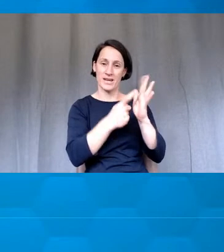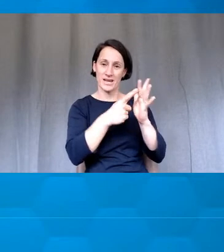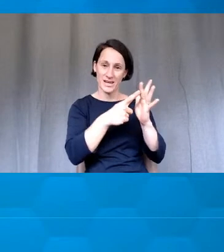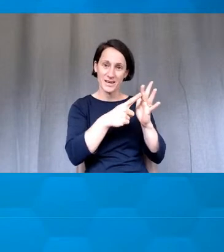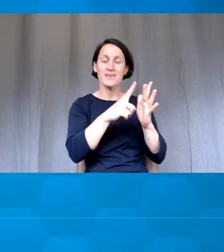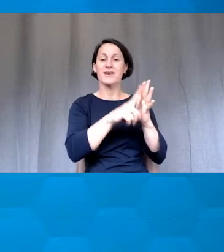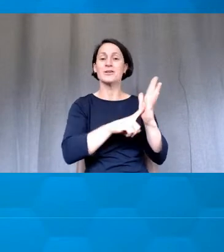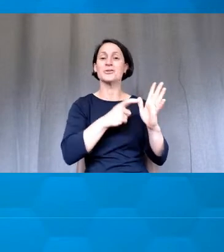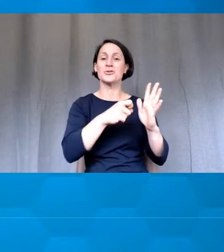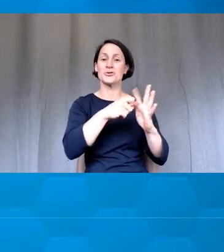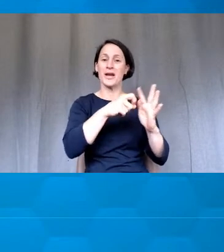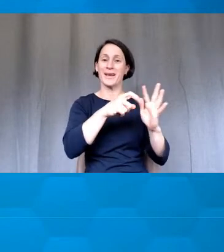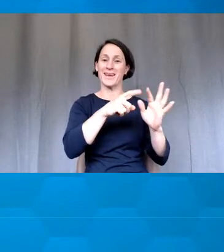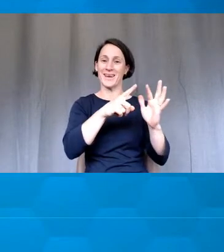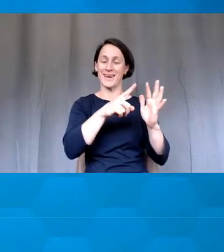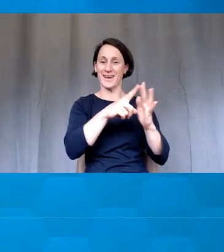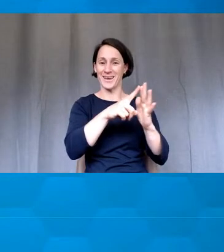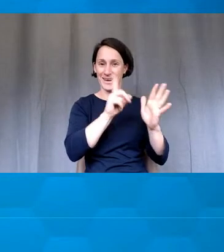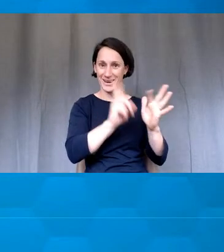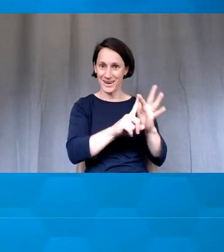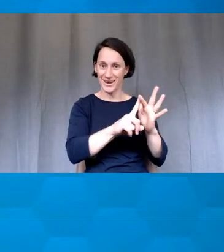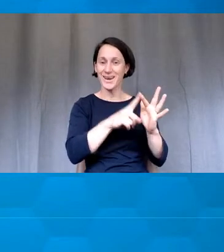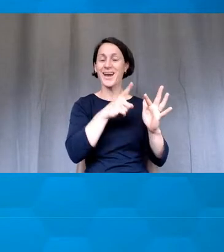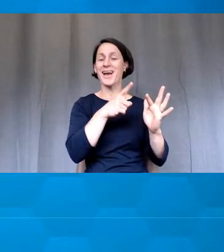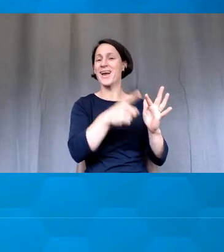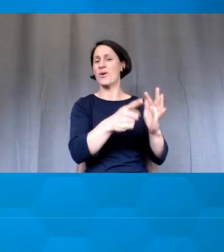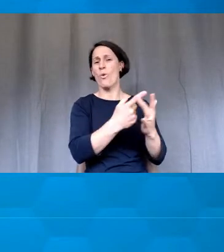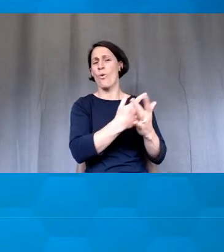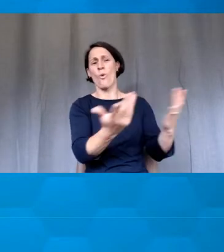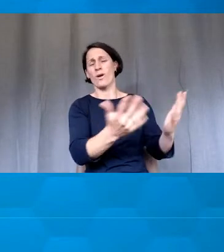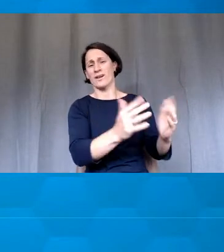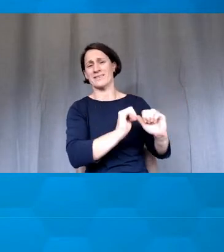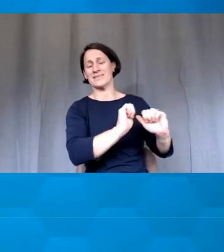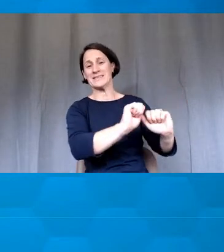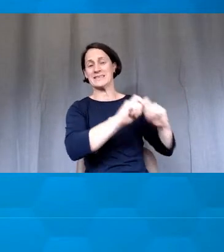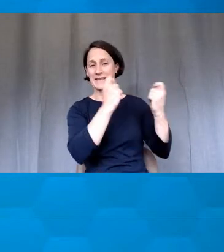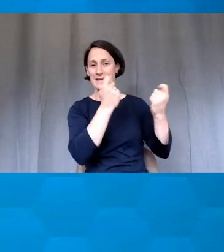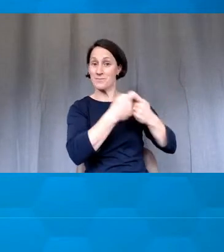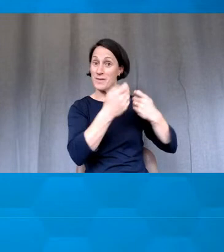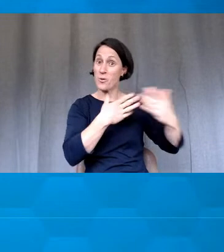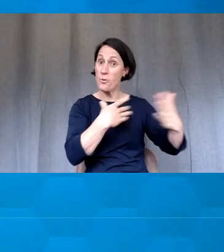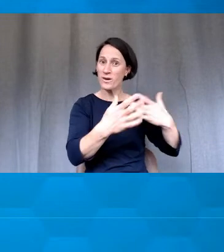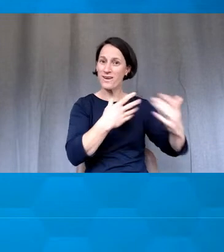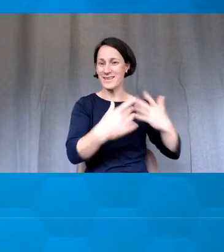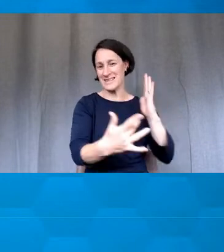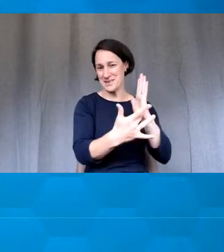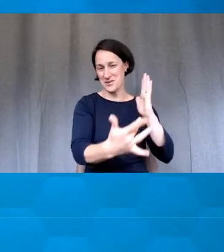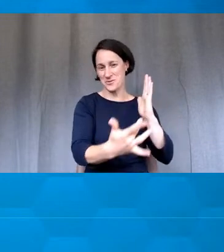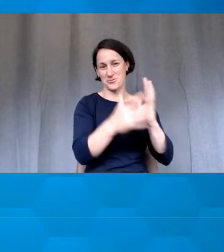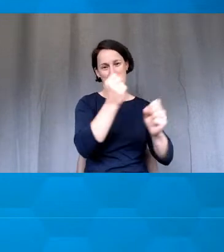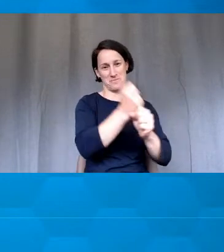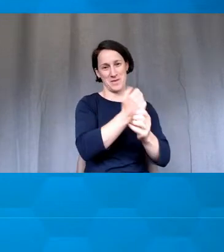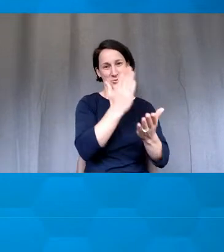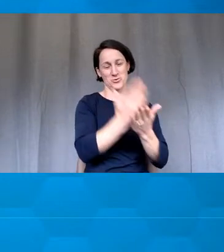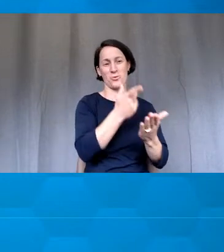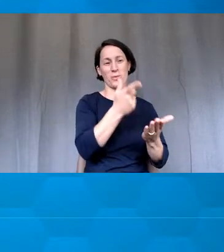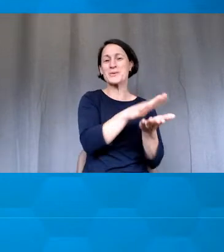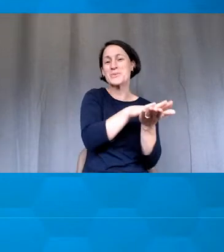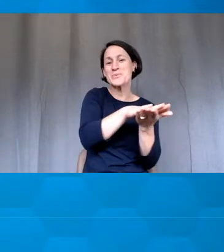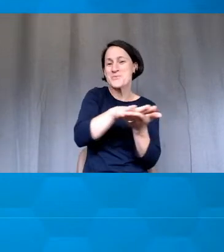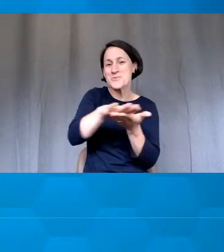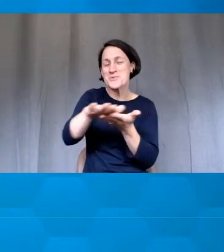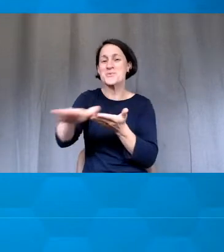Remy from the Scientia, everybody that helped put this together and make it run so smoothly. It's been a great experience.